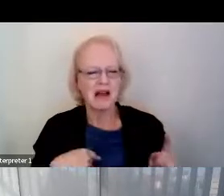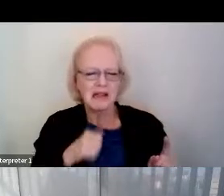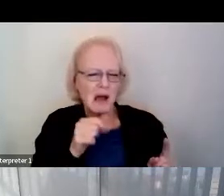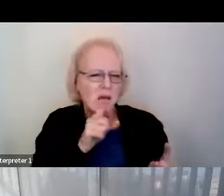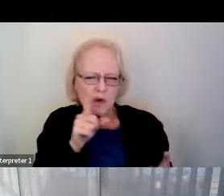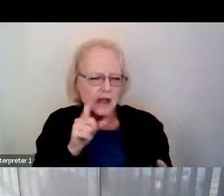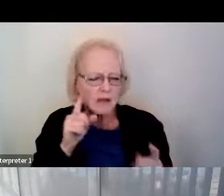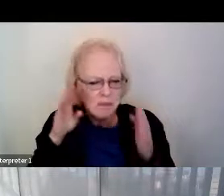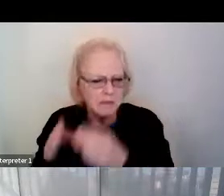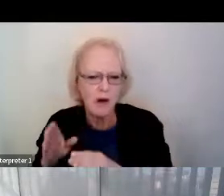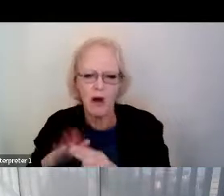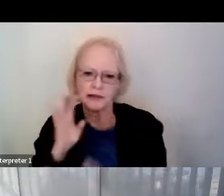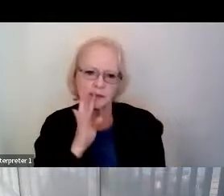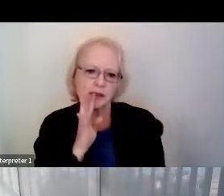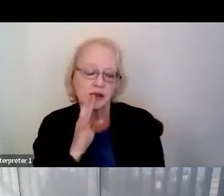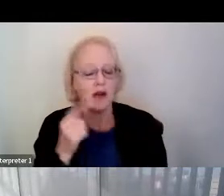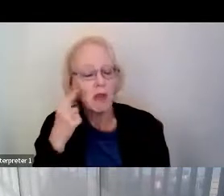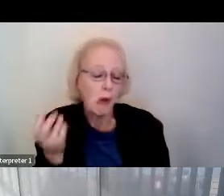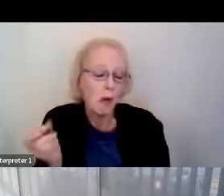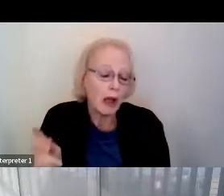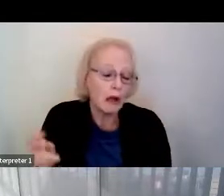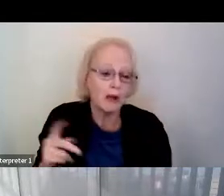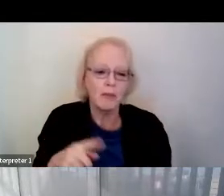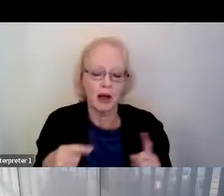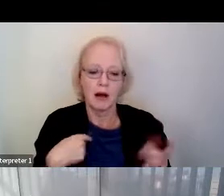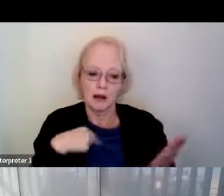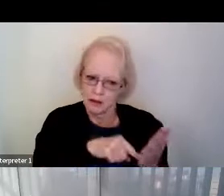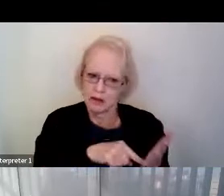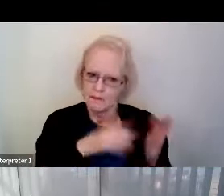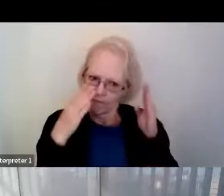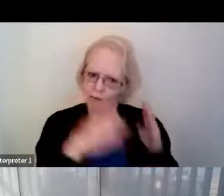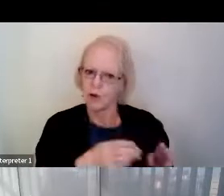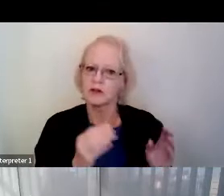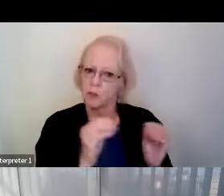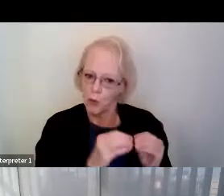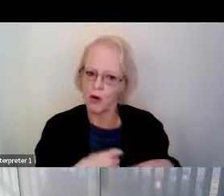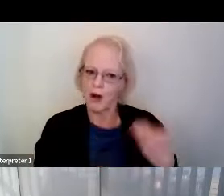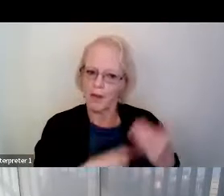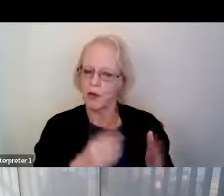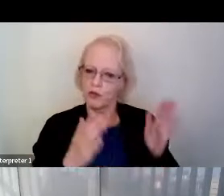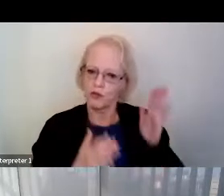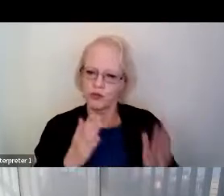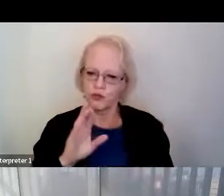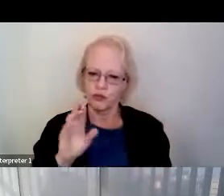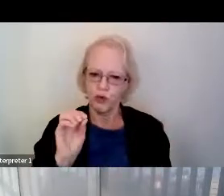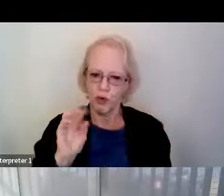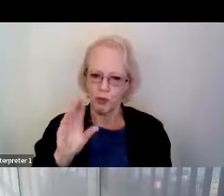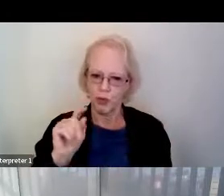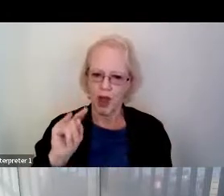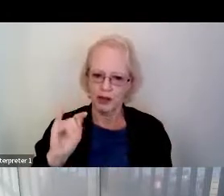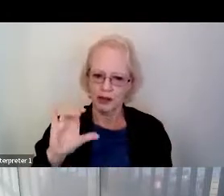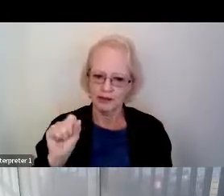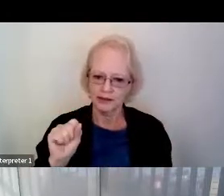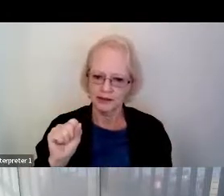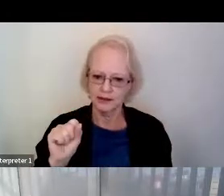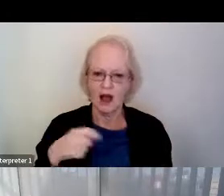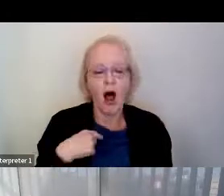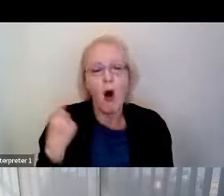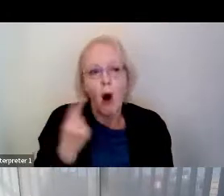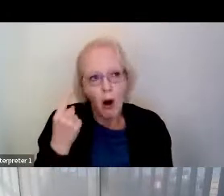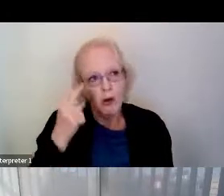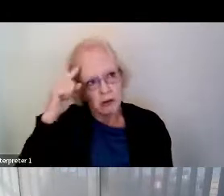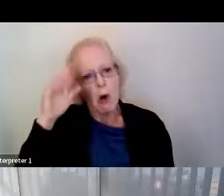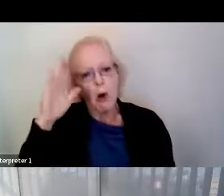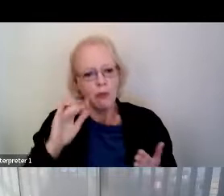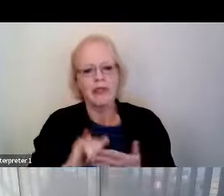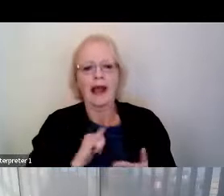speech part. I did think it was great, but my focus was more on the robotics. I have always been hopeful of getting some body